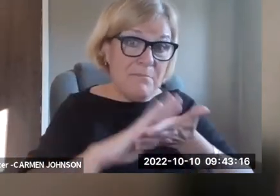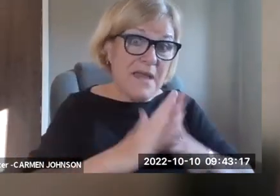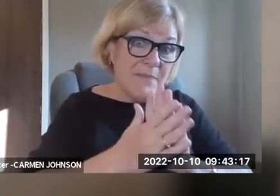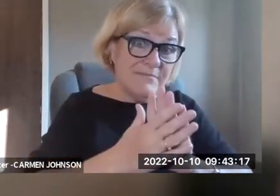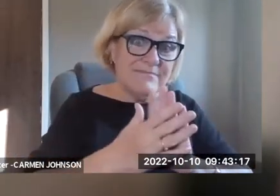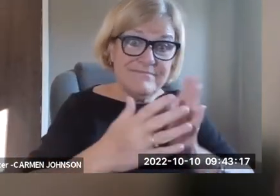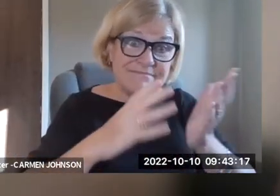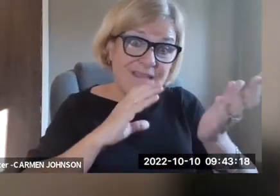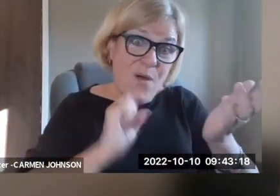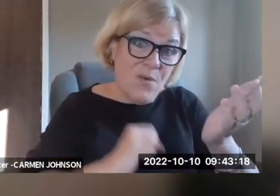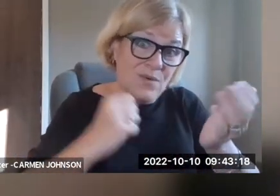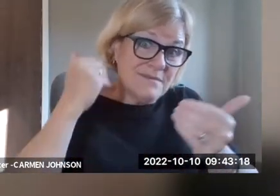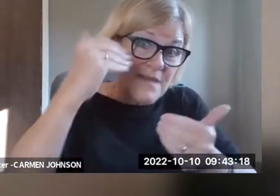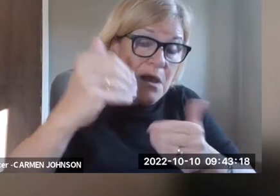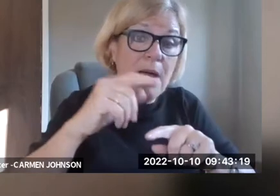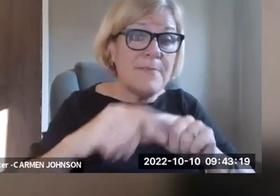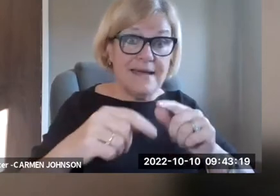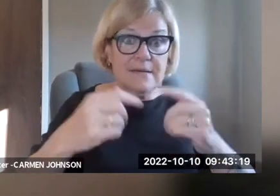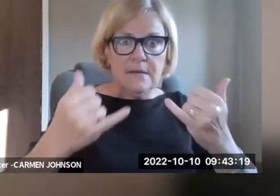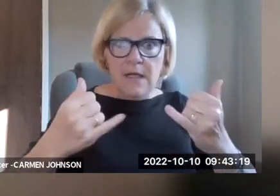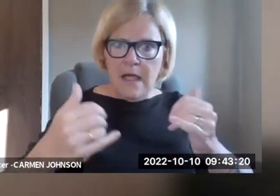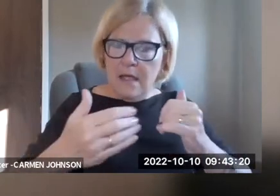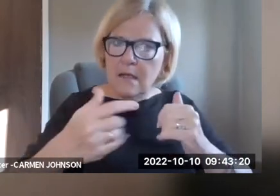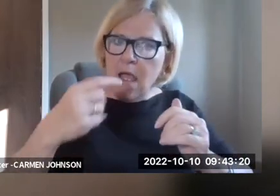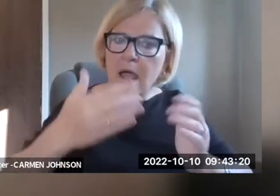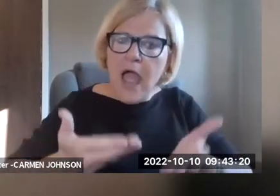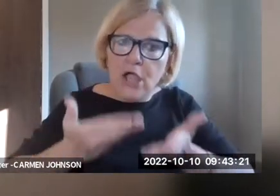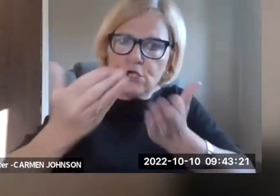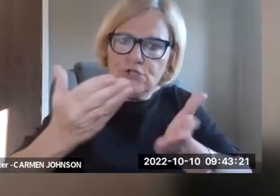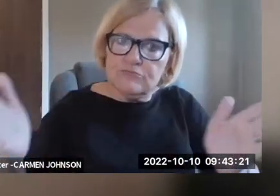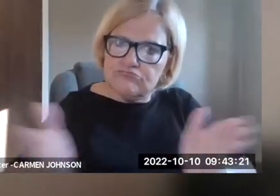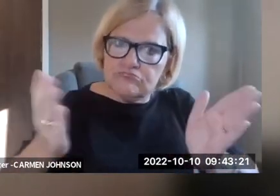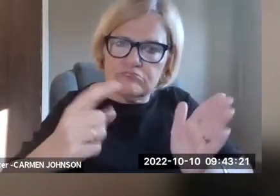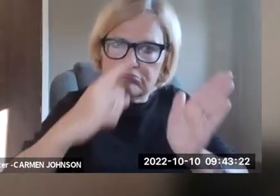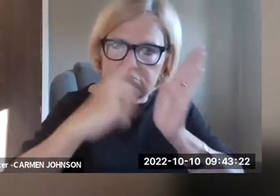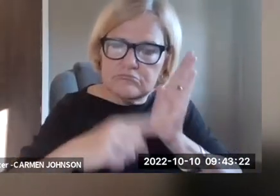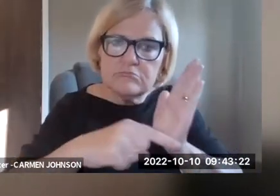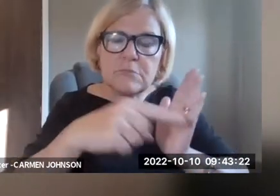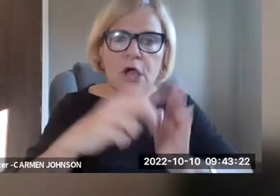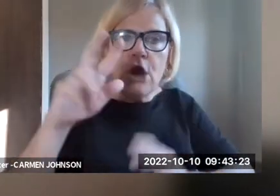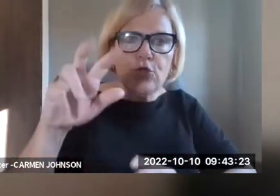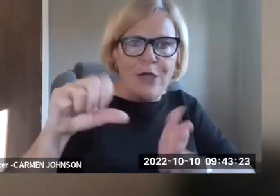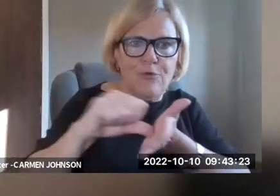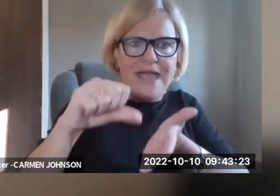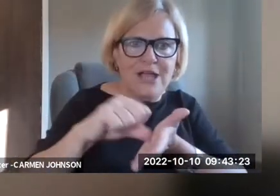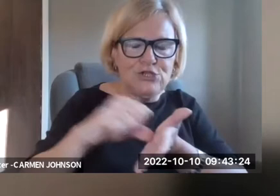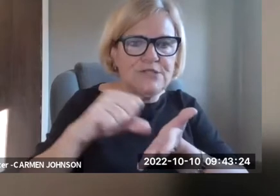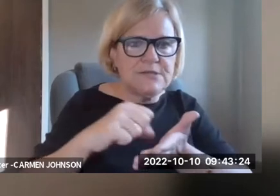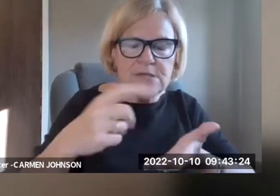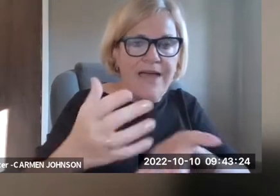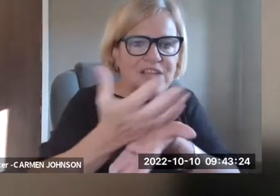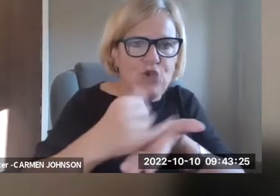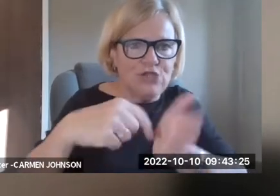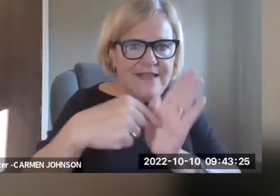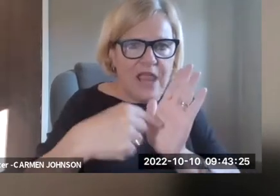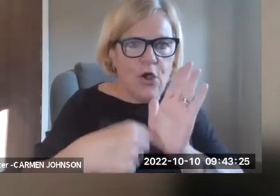written, which as it happens was this year. So, um, it is possible that will grow out of date someday, but it's not out of date now. And I urge everybody